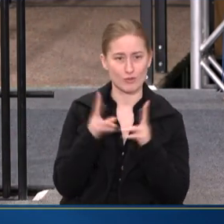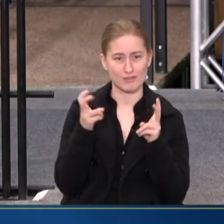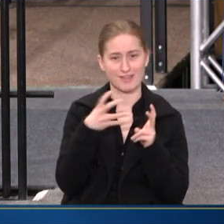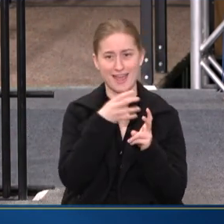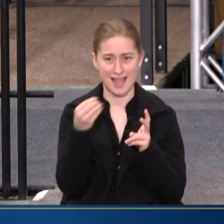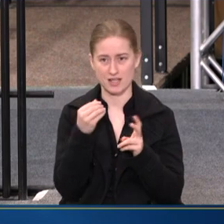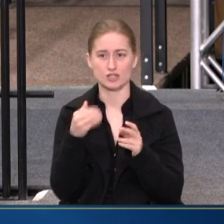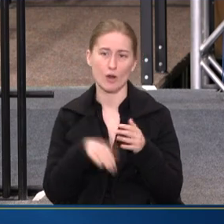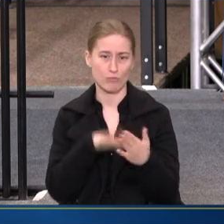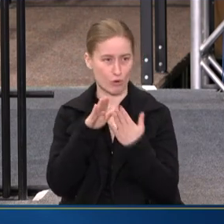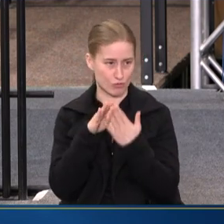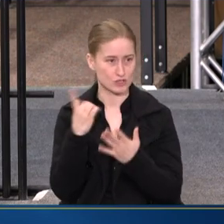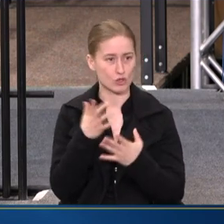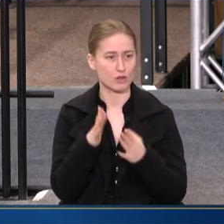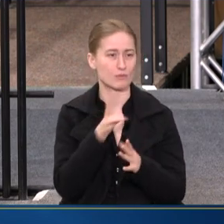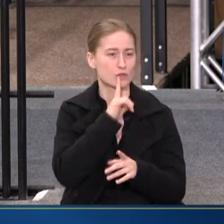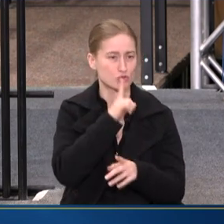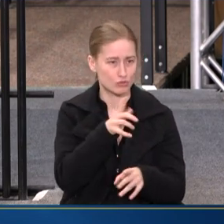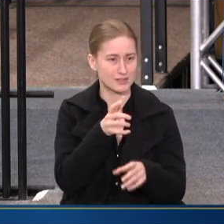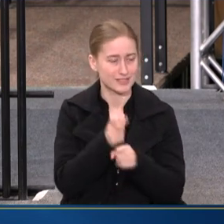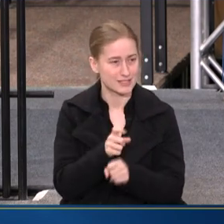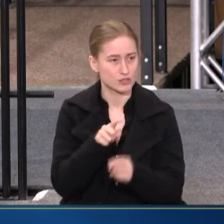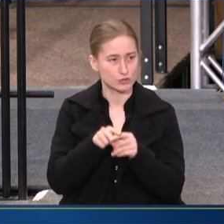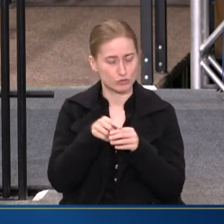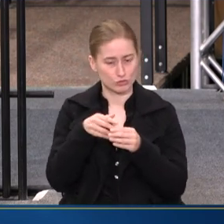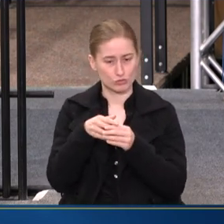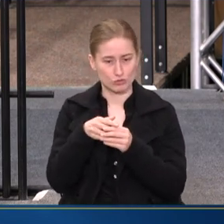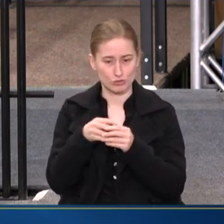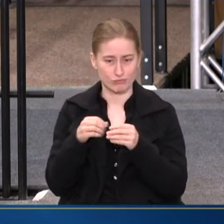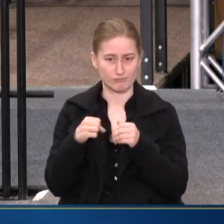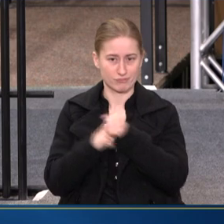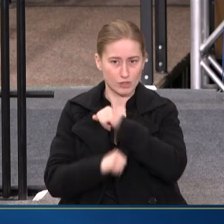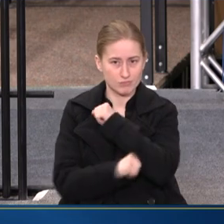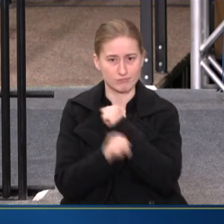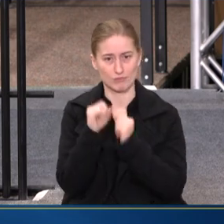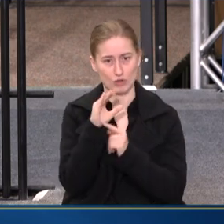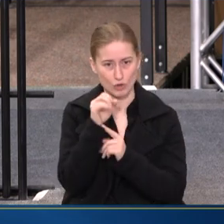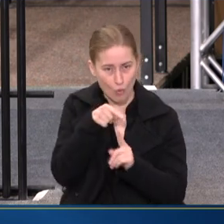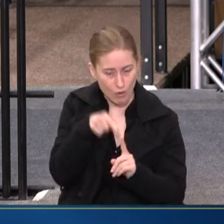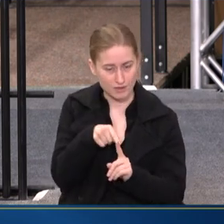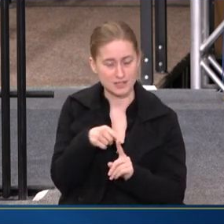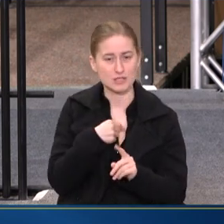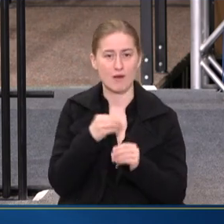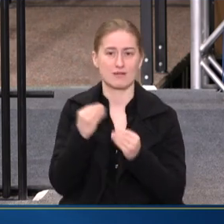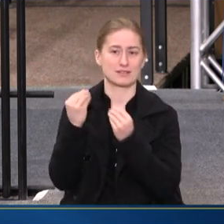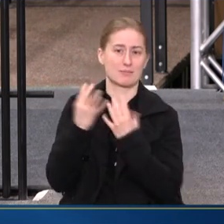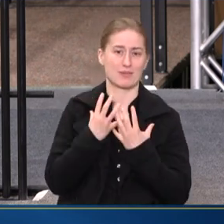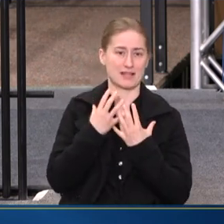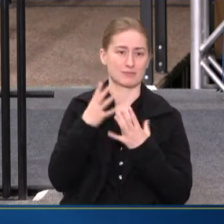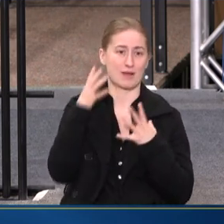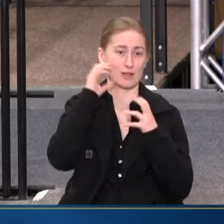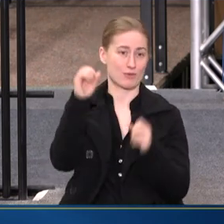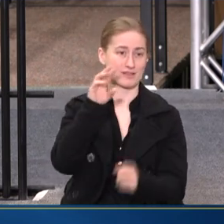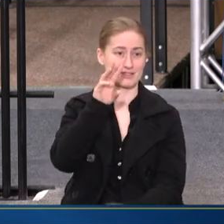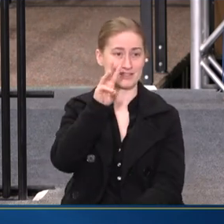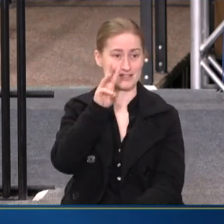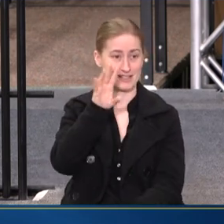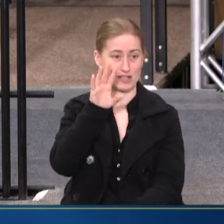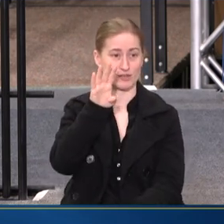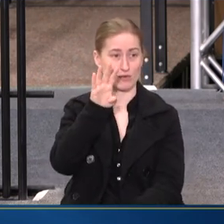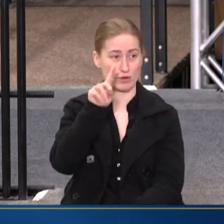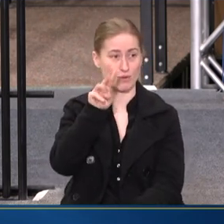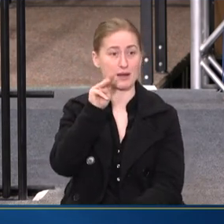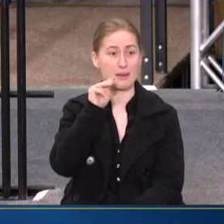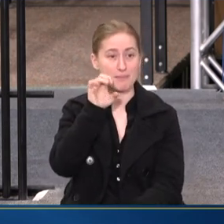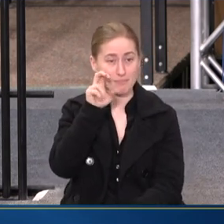IT'S THE ONLY WAY THAT WE'RE TRULY GOING TO GET TO THE CORE OF THIS. AND I WAS BLESSED BY THE PRESIDENT WITH $641 MILLION